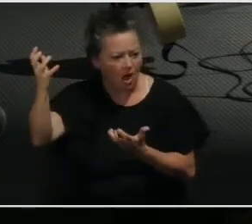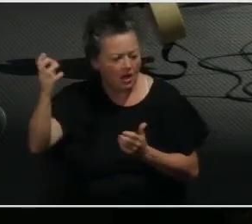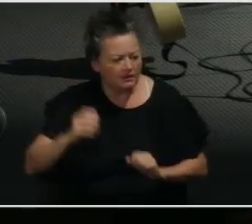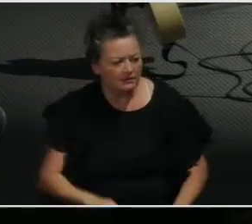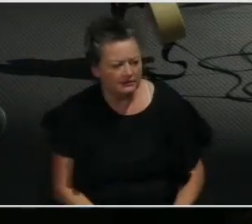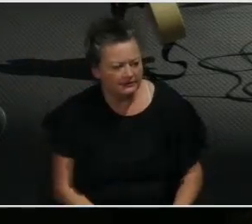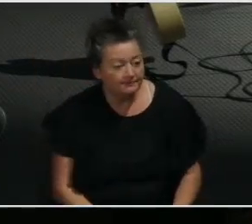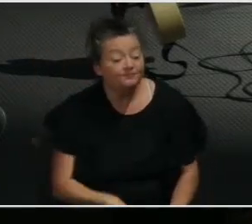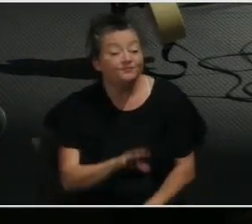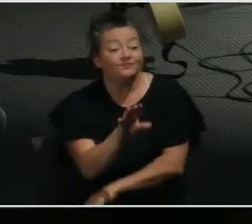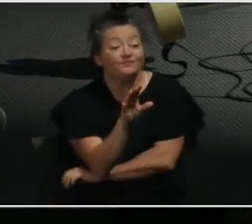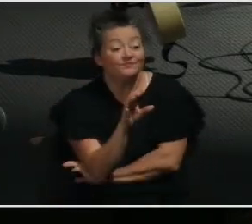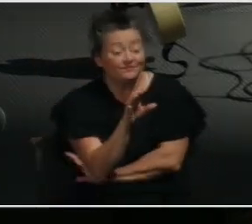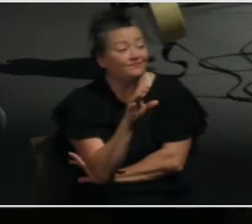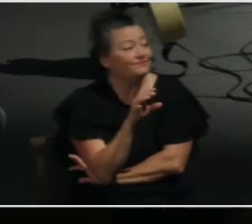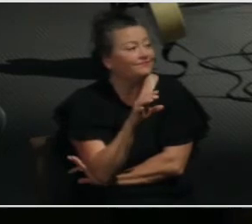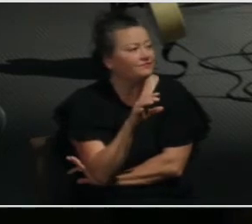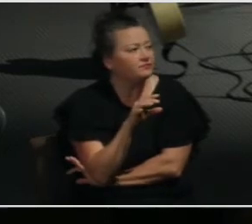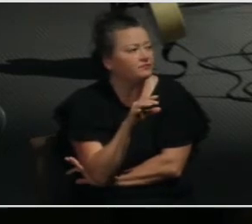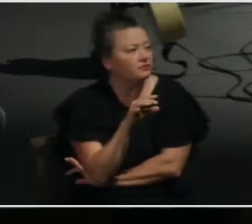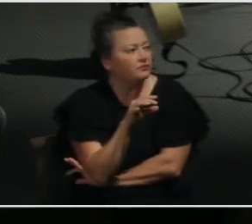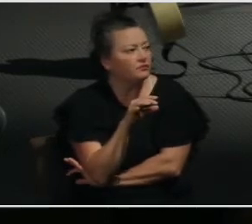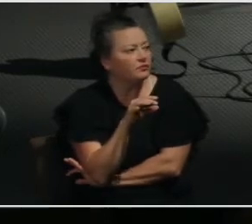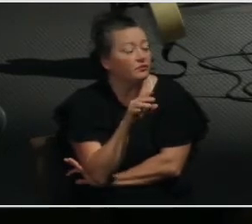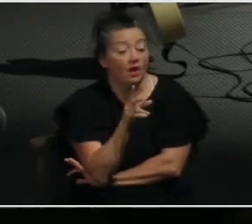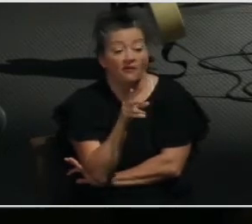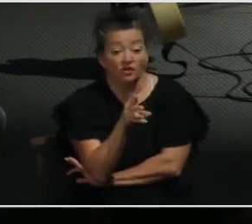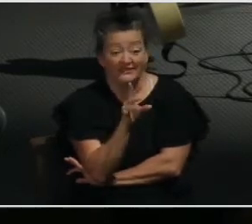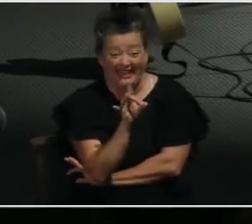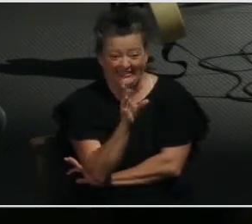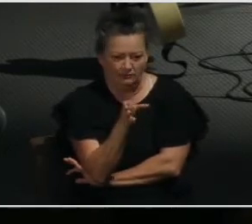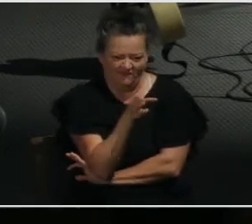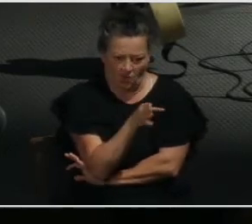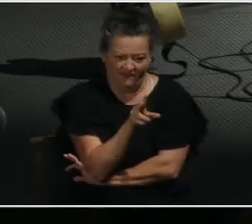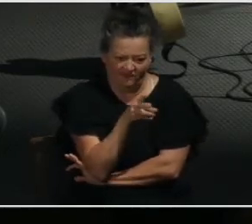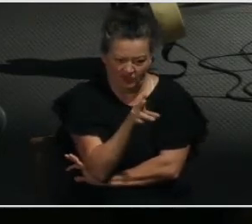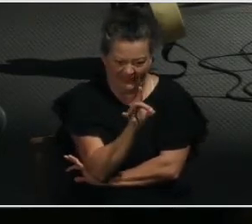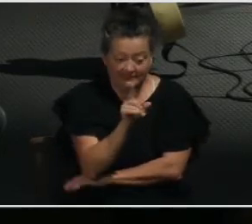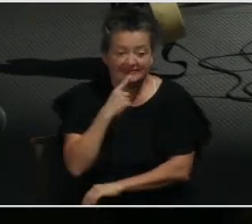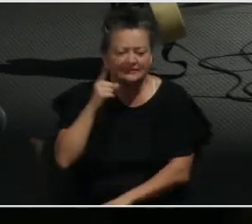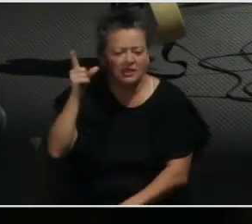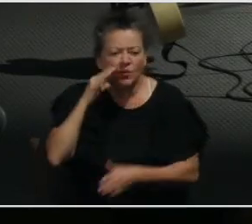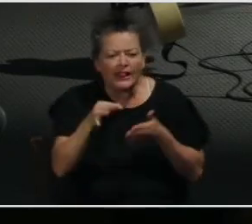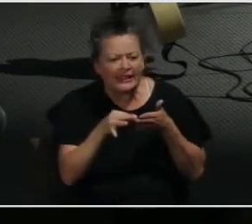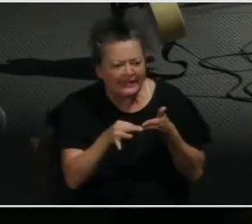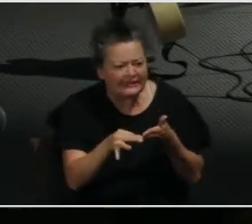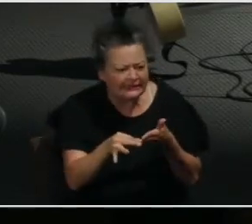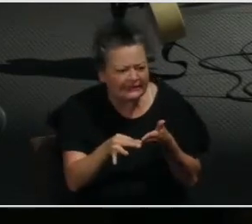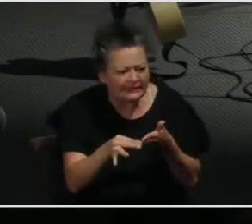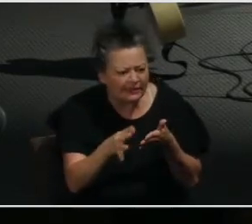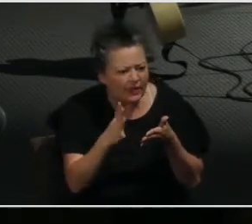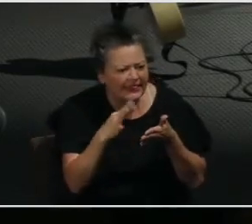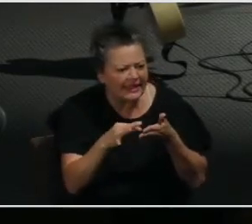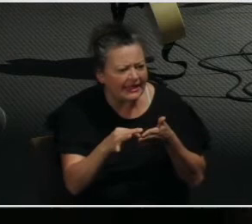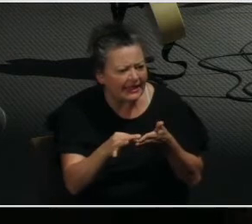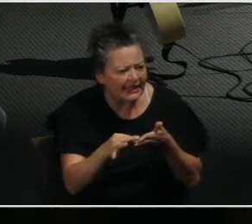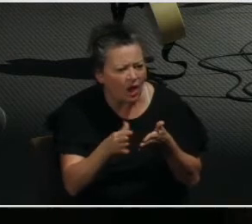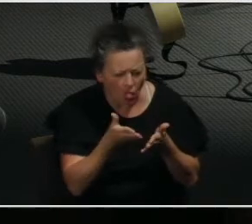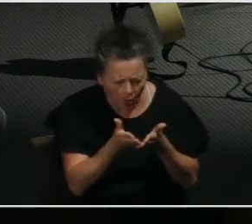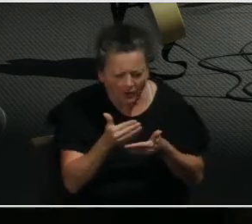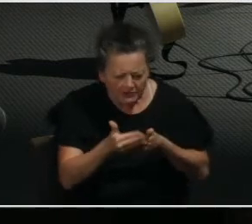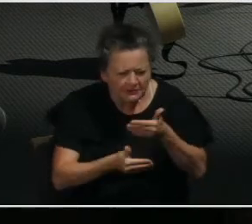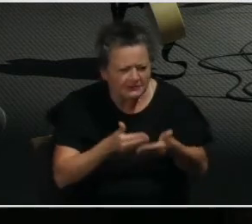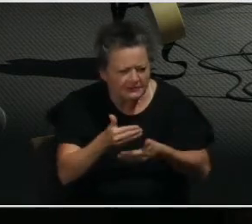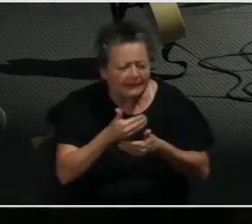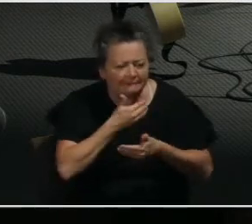.8, for example, the Lord says, I will guide you along the best pathway for your life. I will advise you